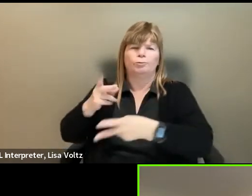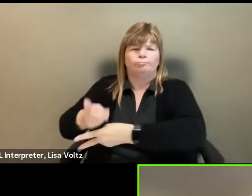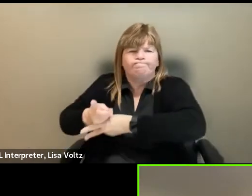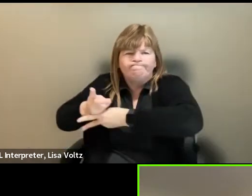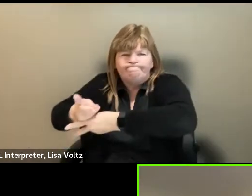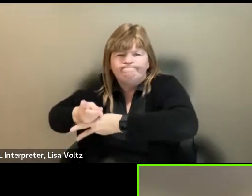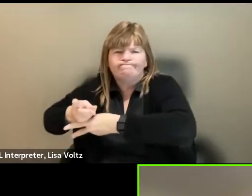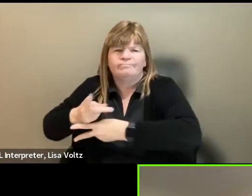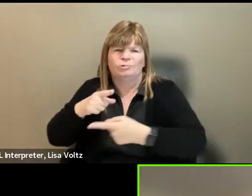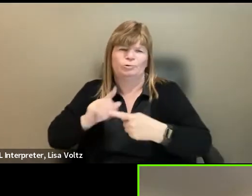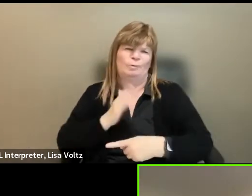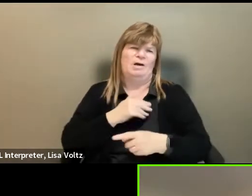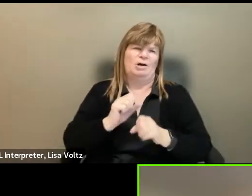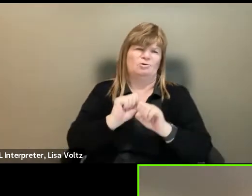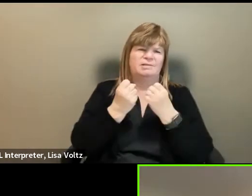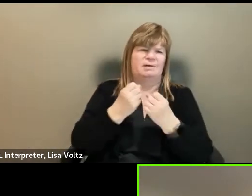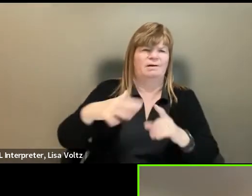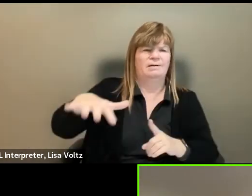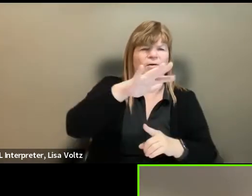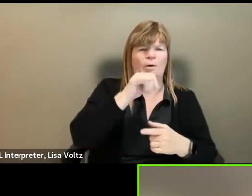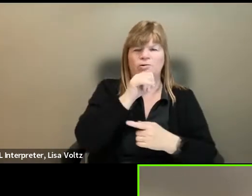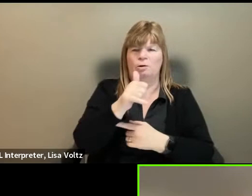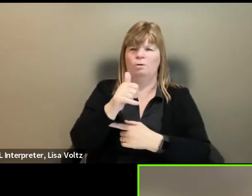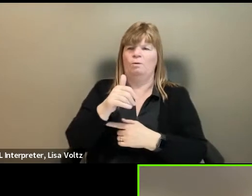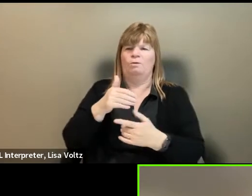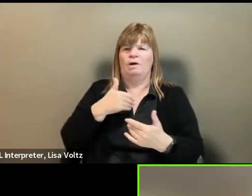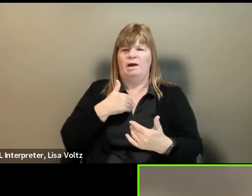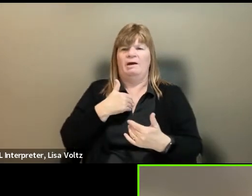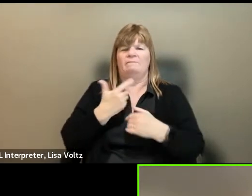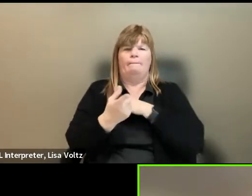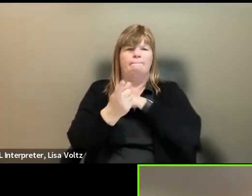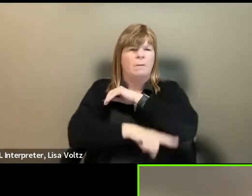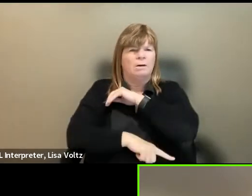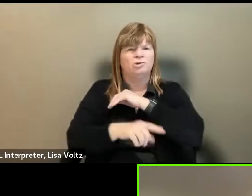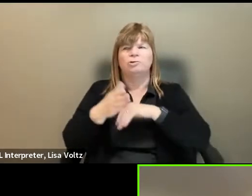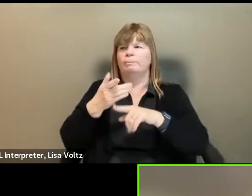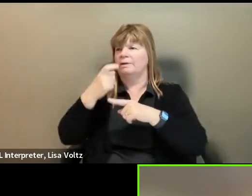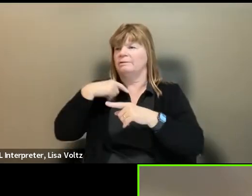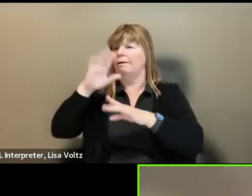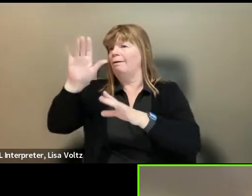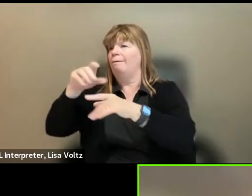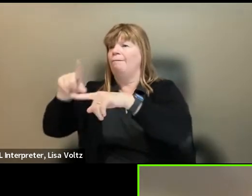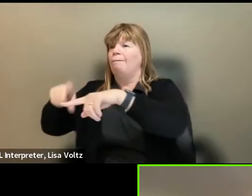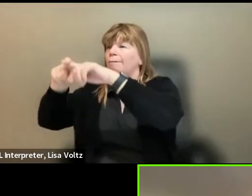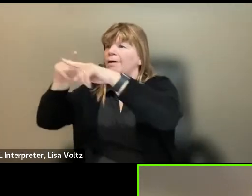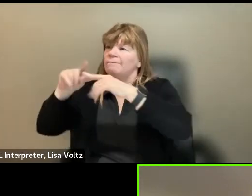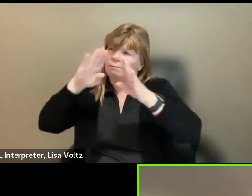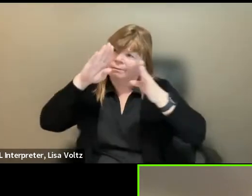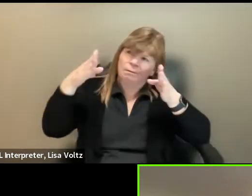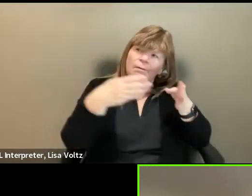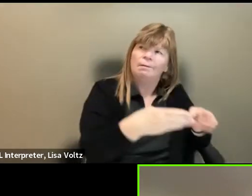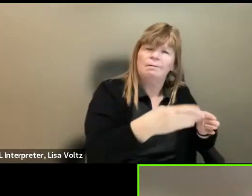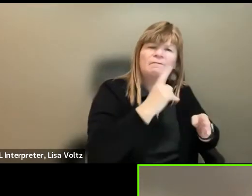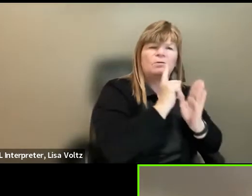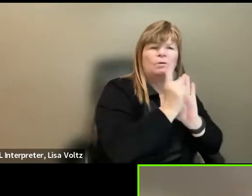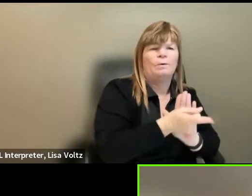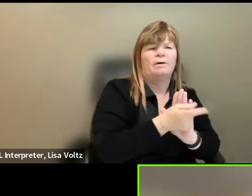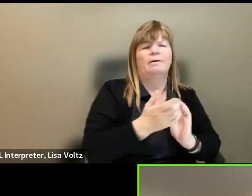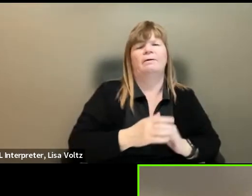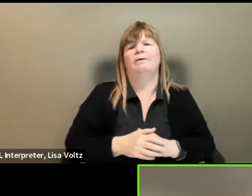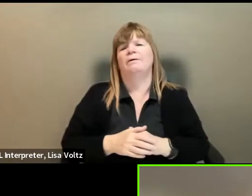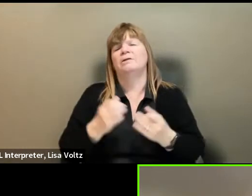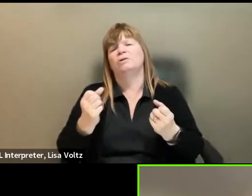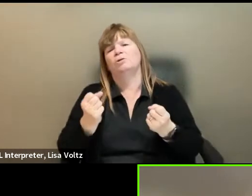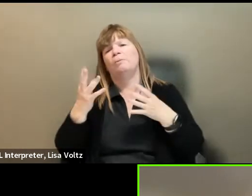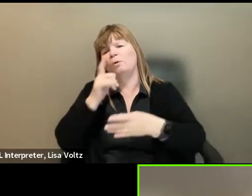our society so that you don't face punishment after periods of time spent doing this work. Um, so many caregivers